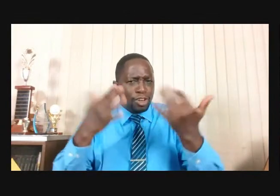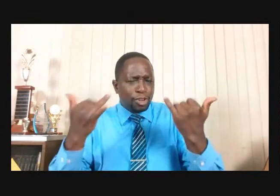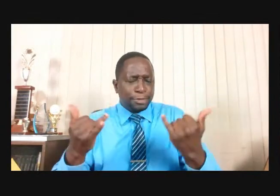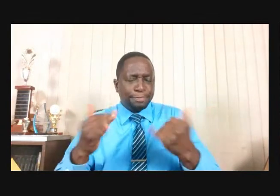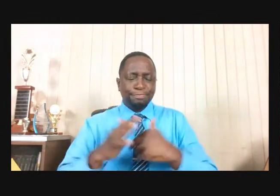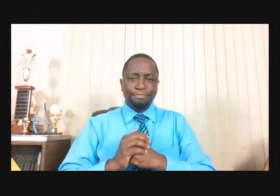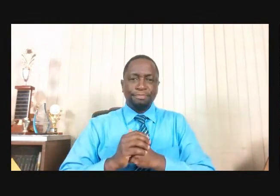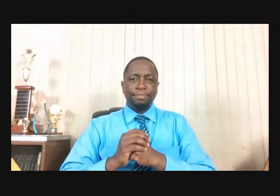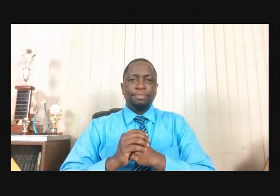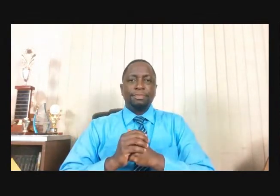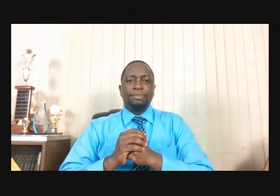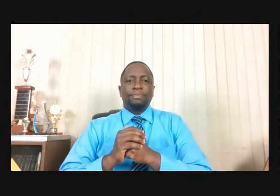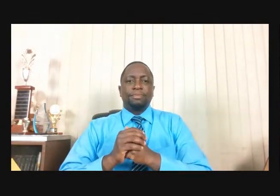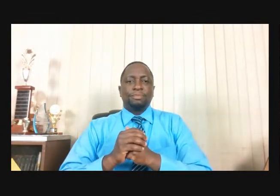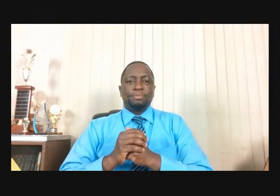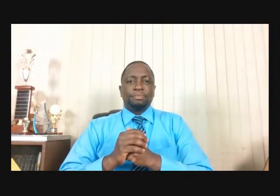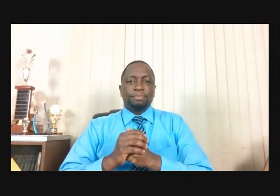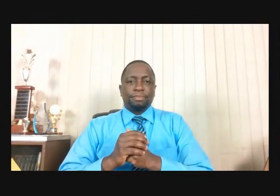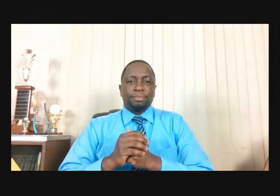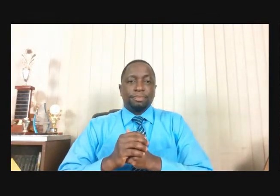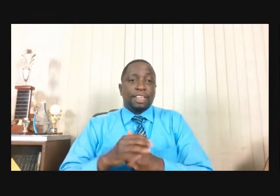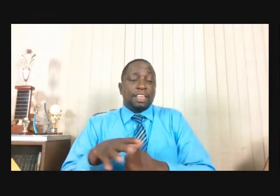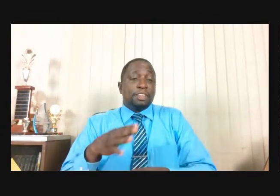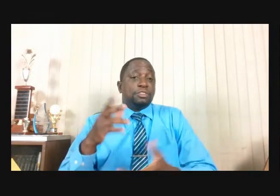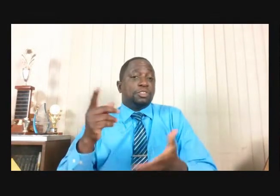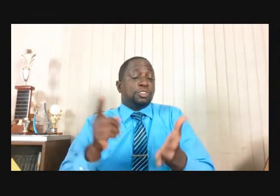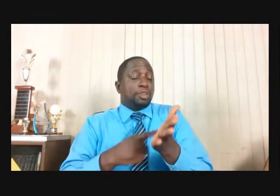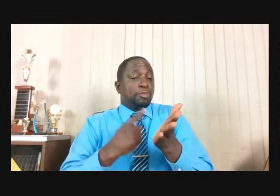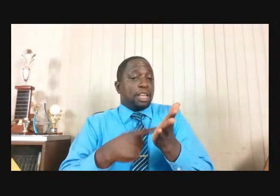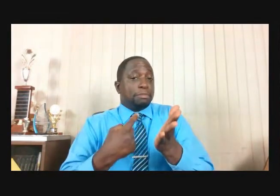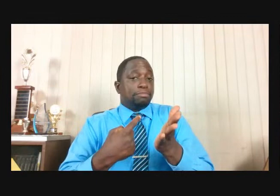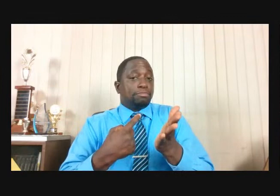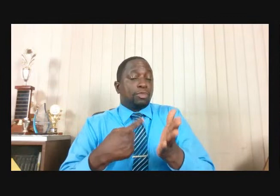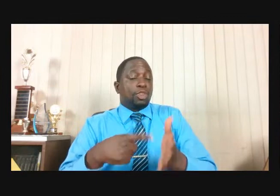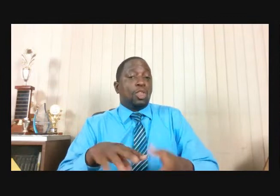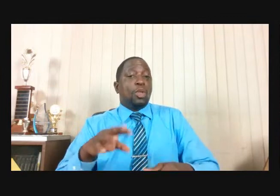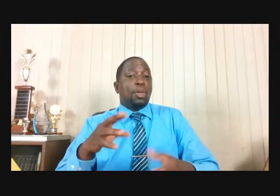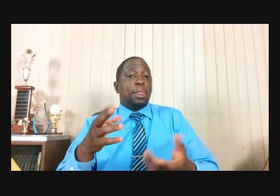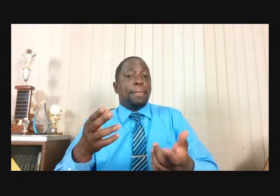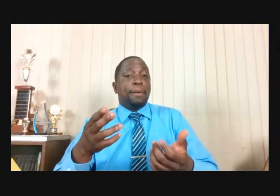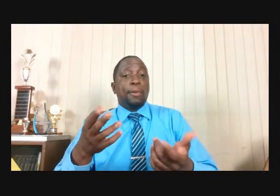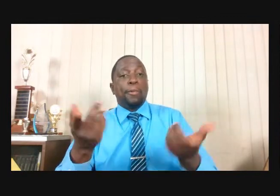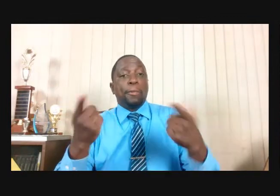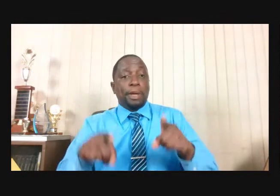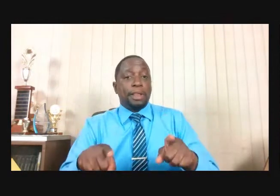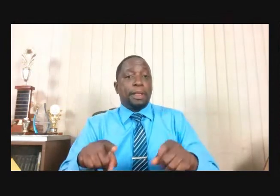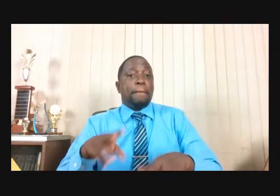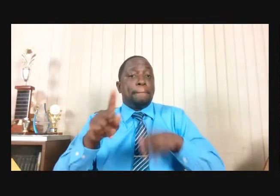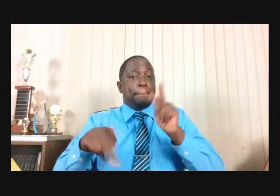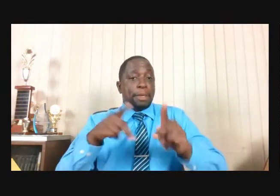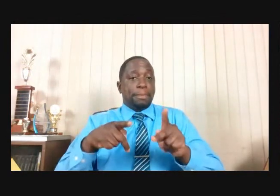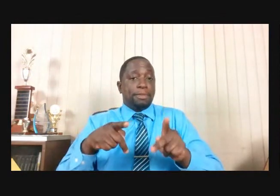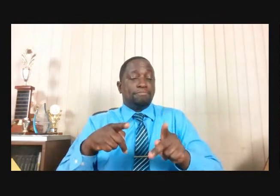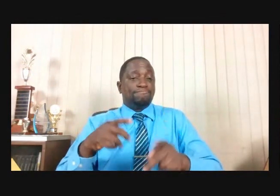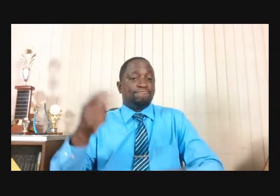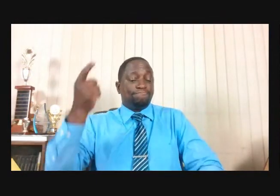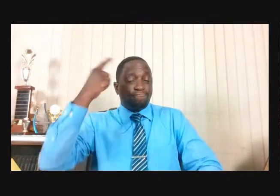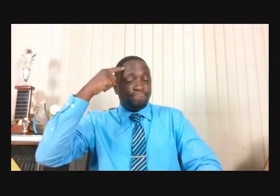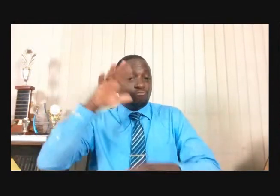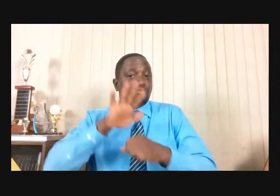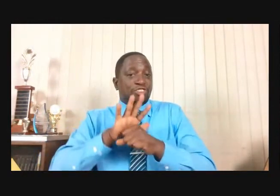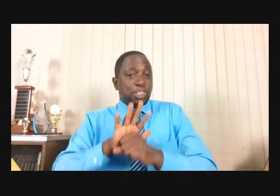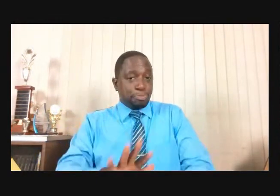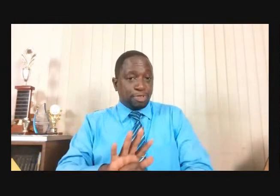Depressed As Well The Individual May Frequently Think About Death And Wish To Be Dead